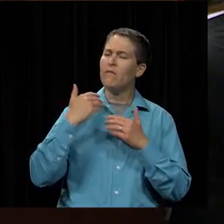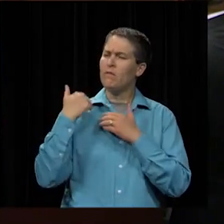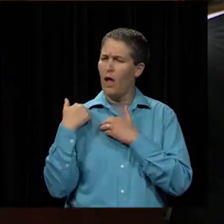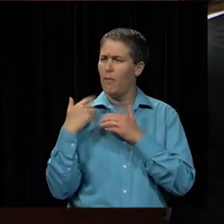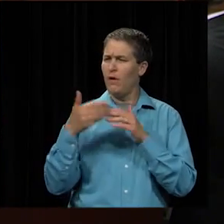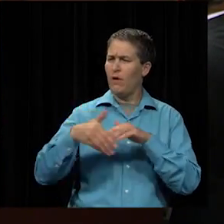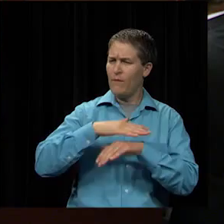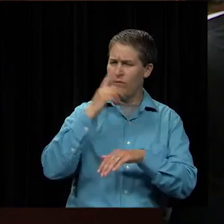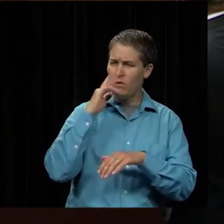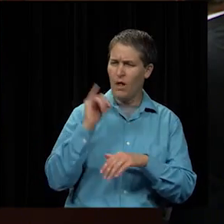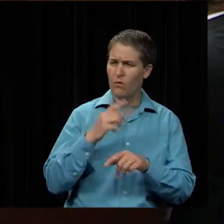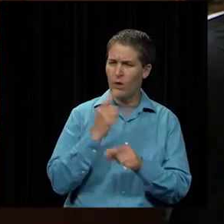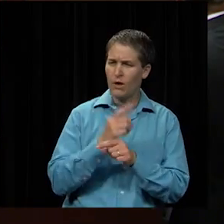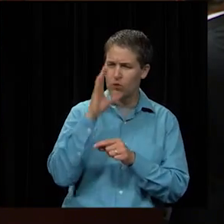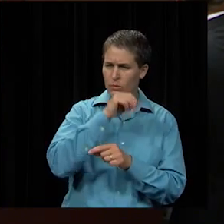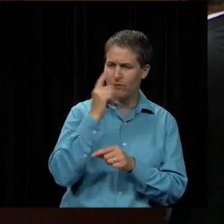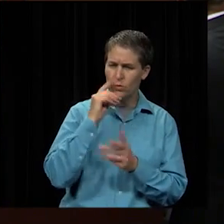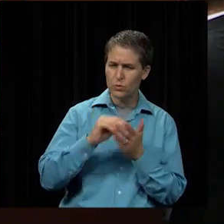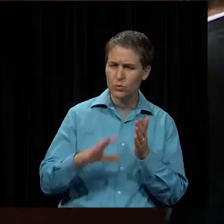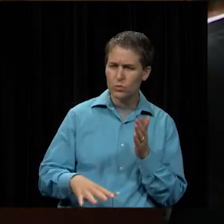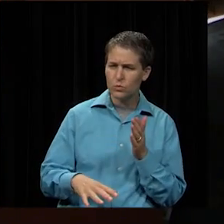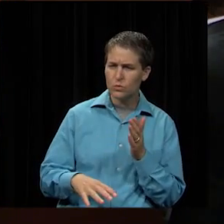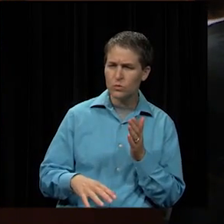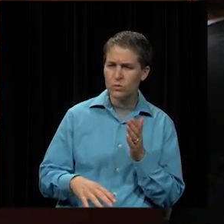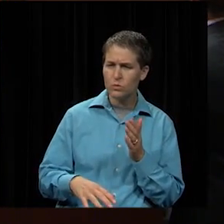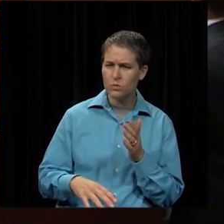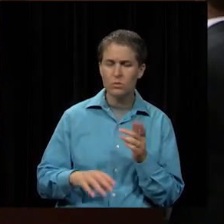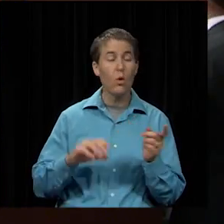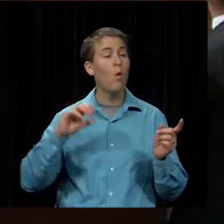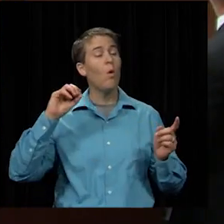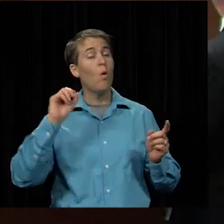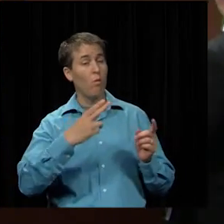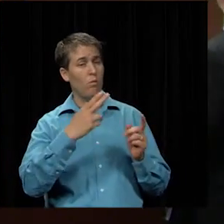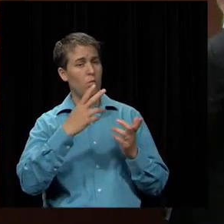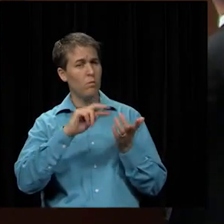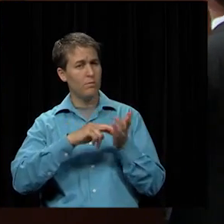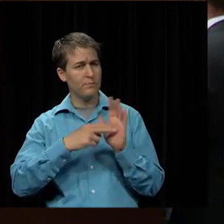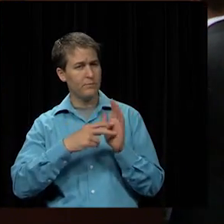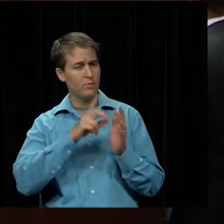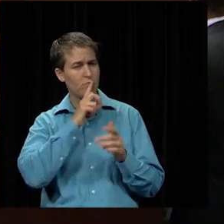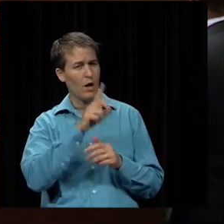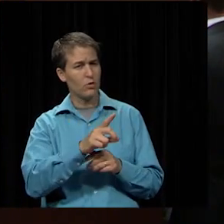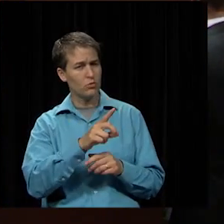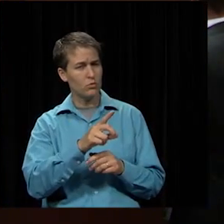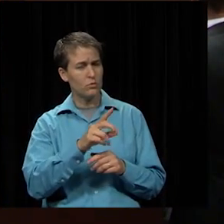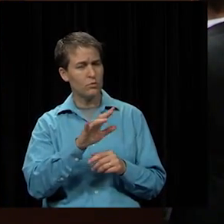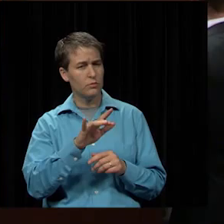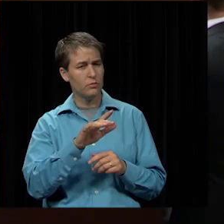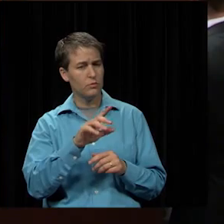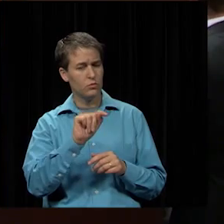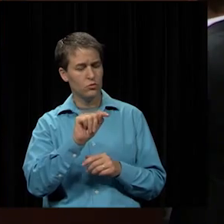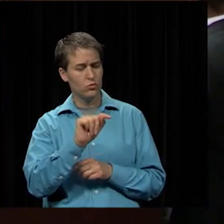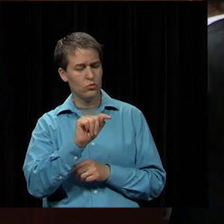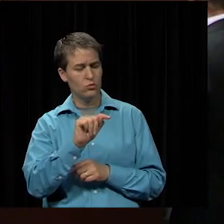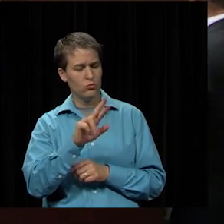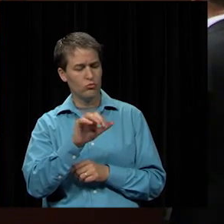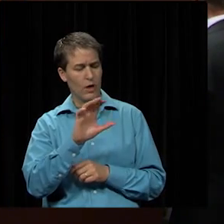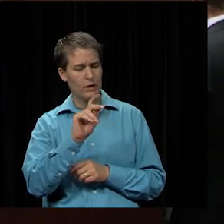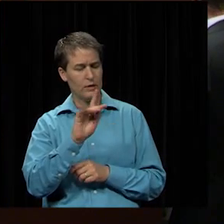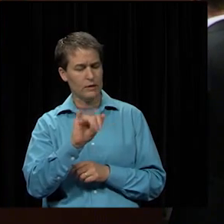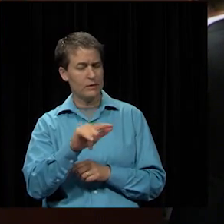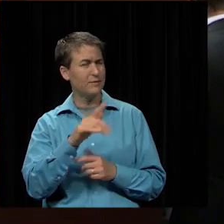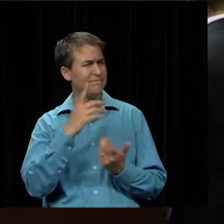i assume for our students oh the uh the actual um the tracking would it um